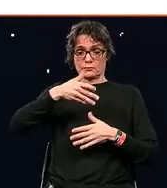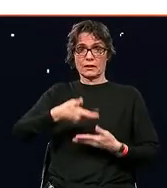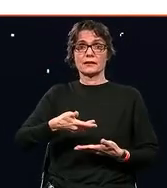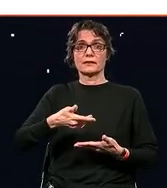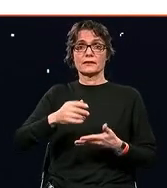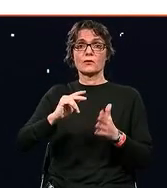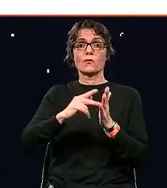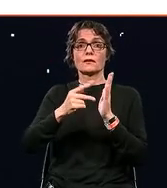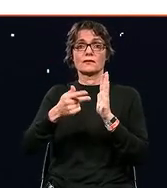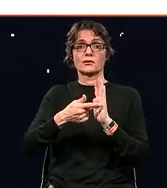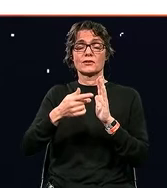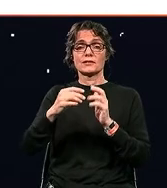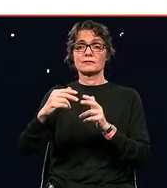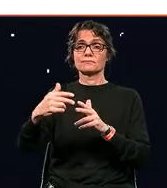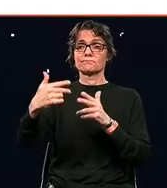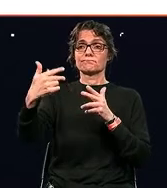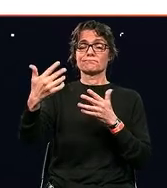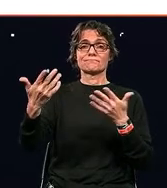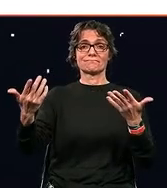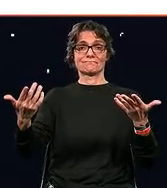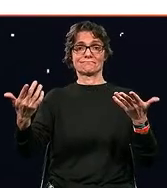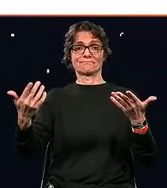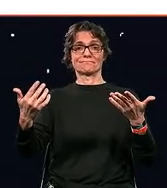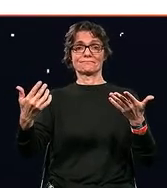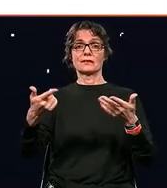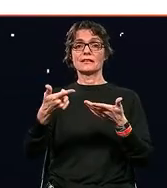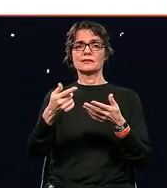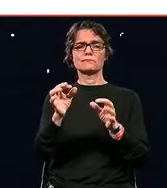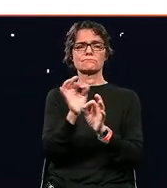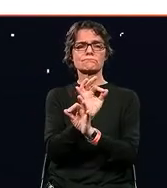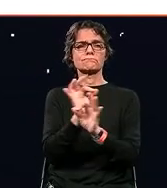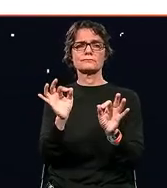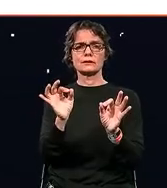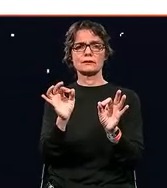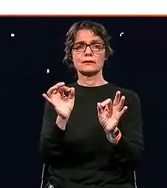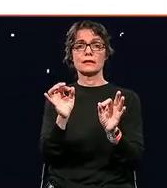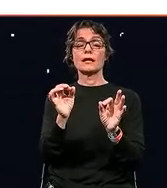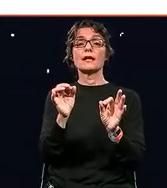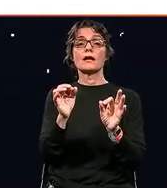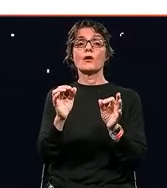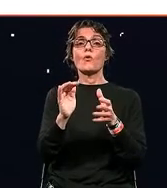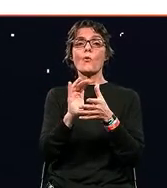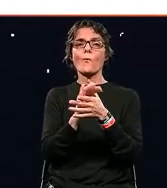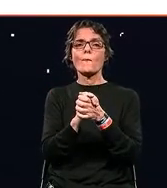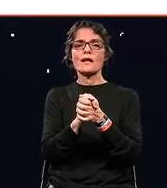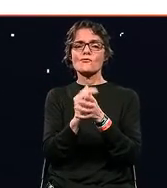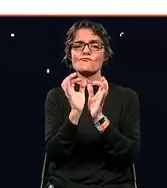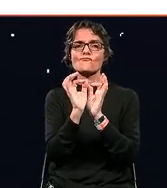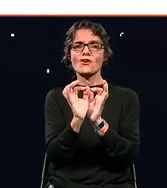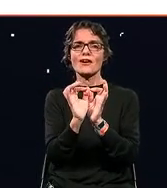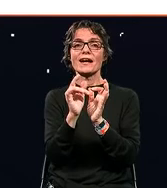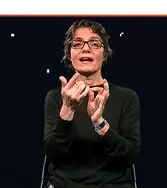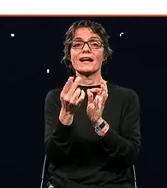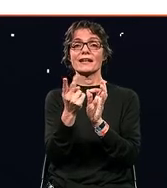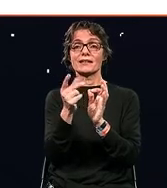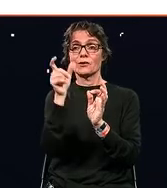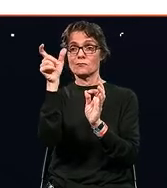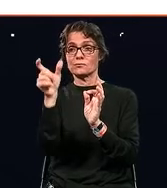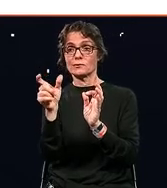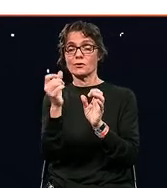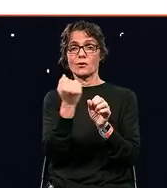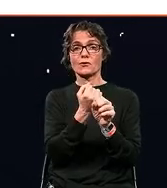which is for me, the perfect marriage between humans, technology, to create a more sustainable world.